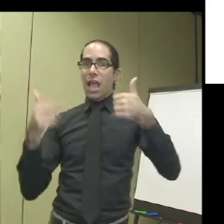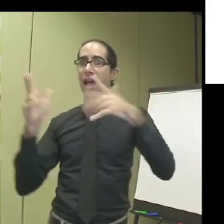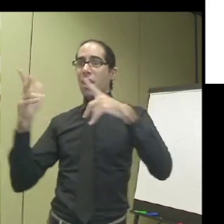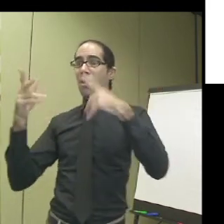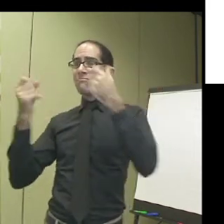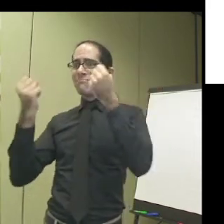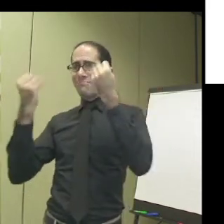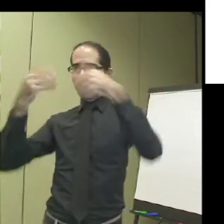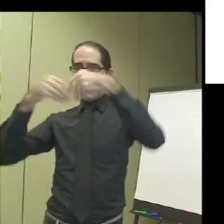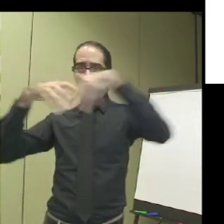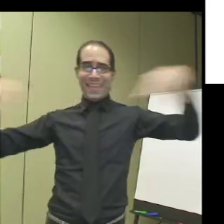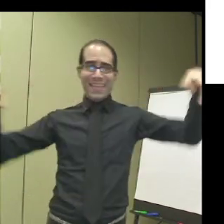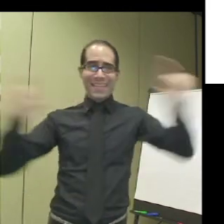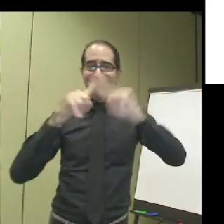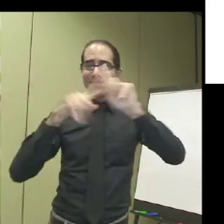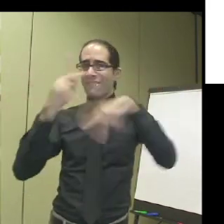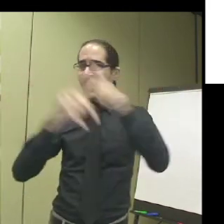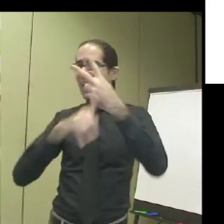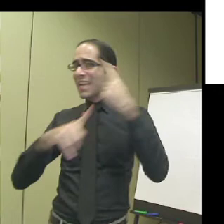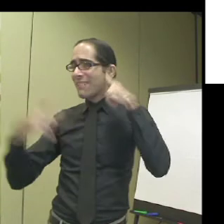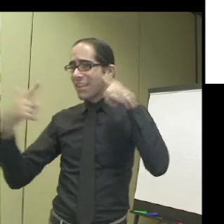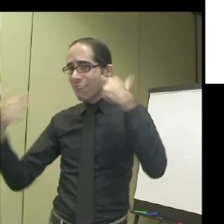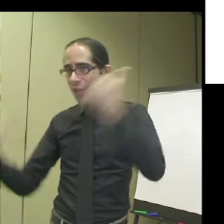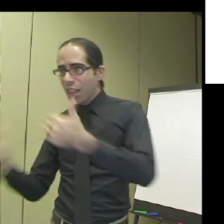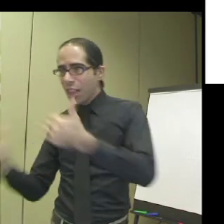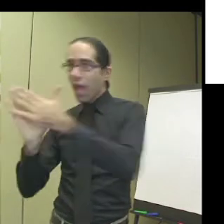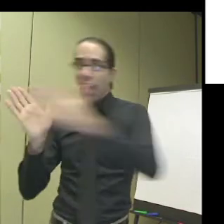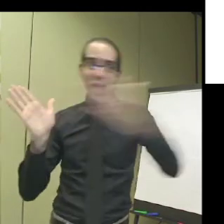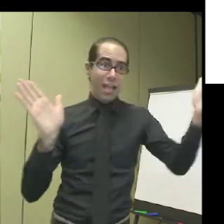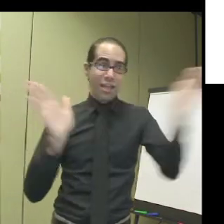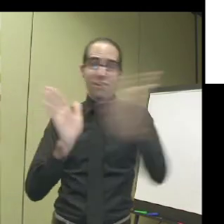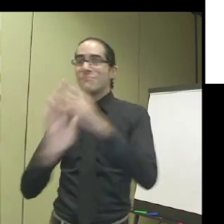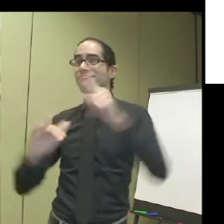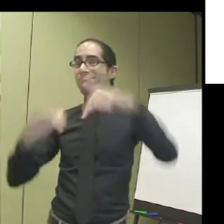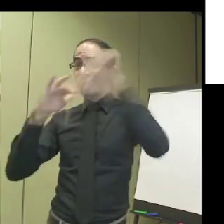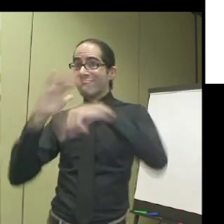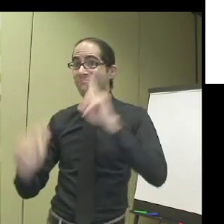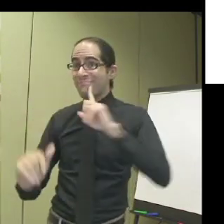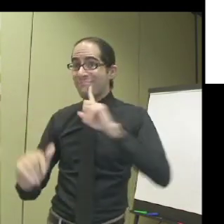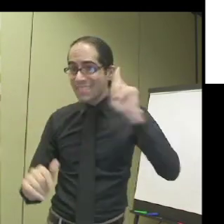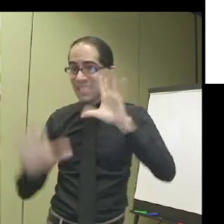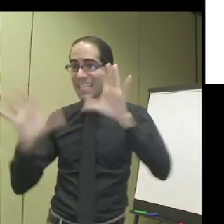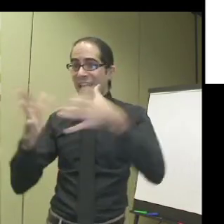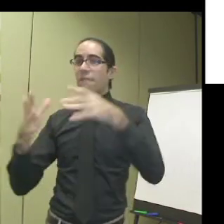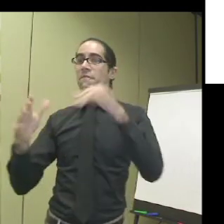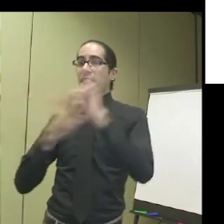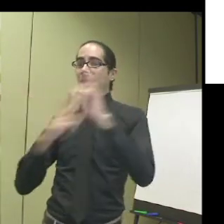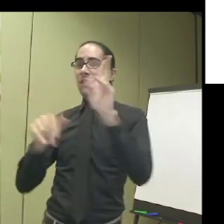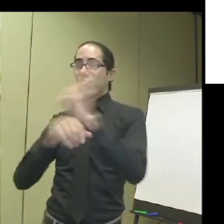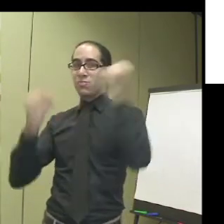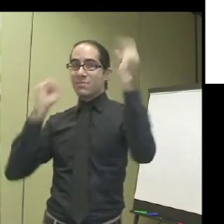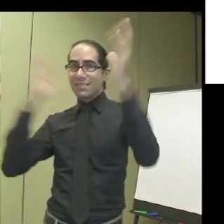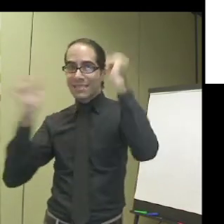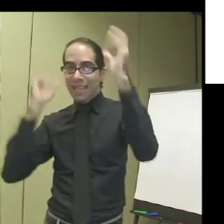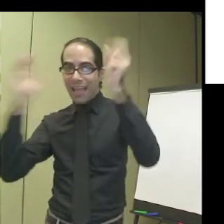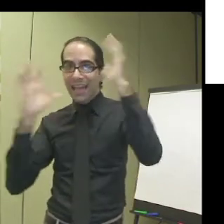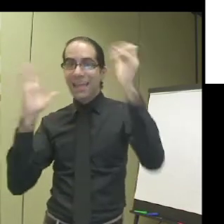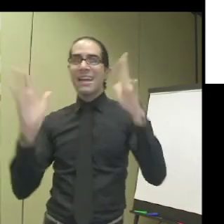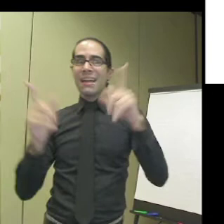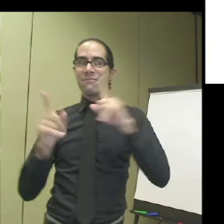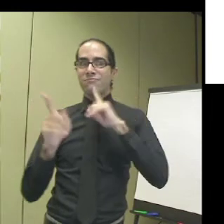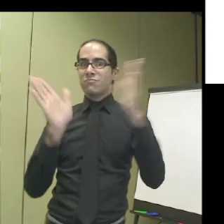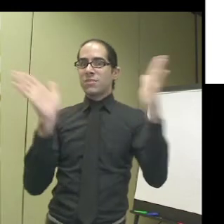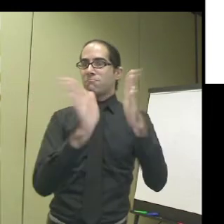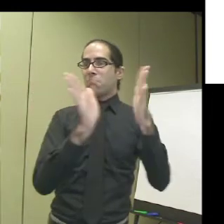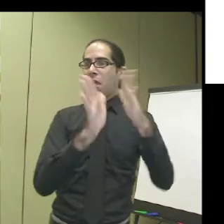To clarify, deaf people includes a wide range of populations. Including those who are deafened later in life. Those